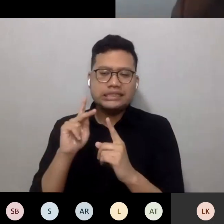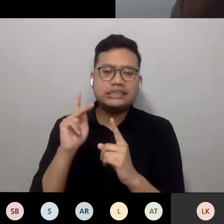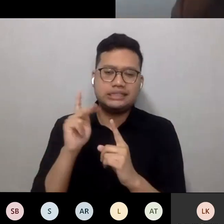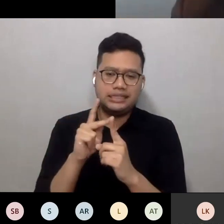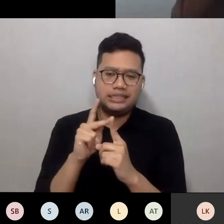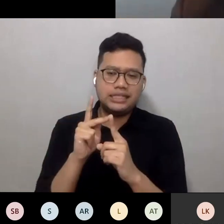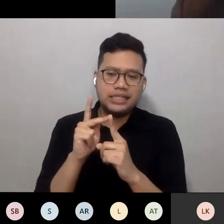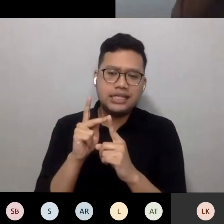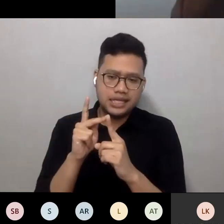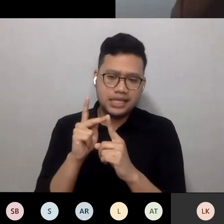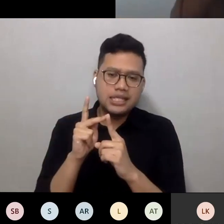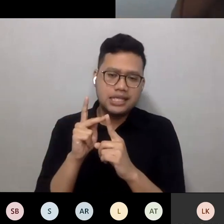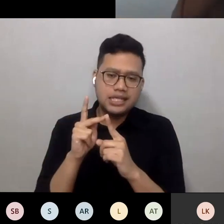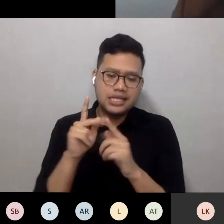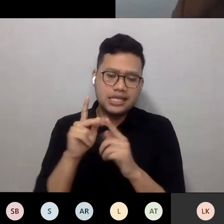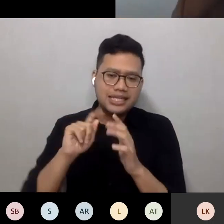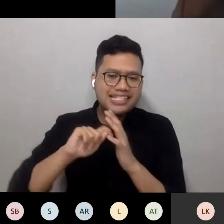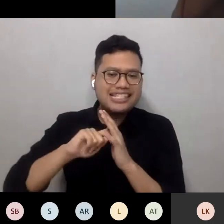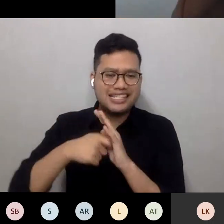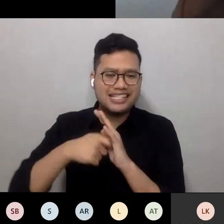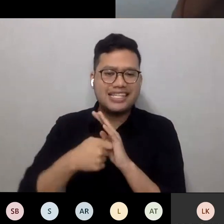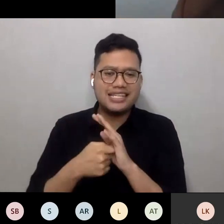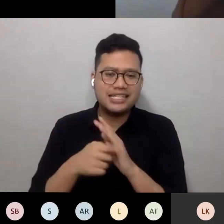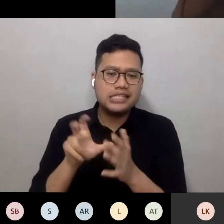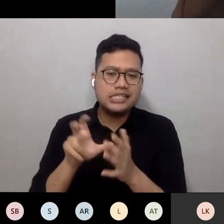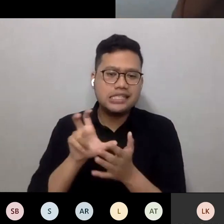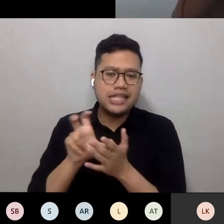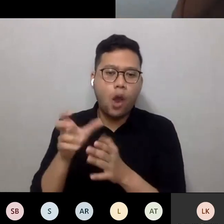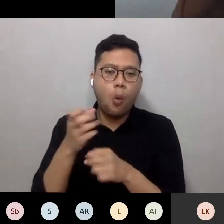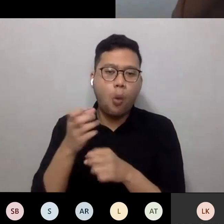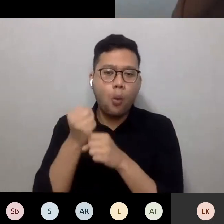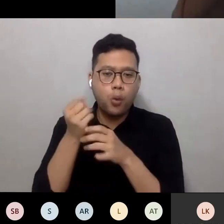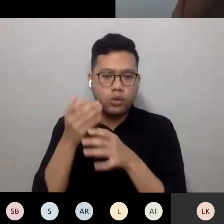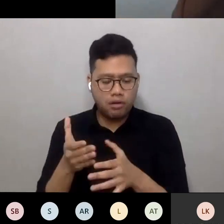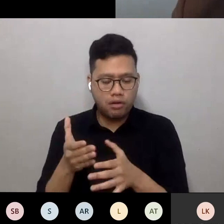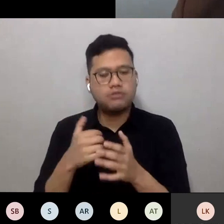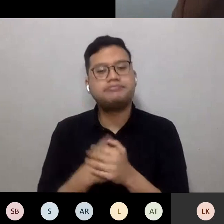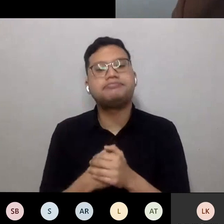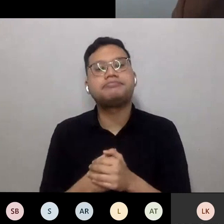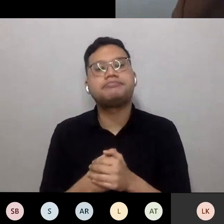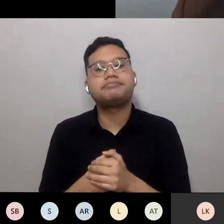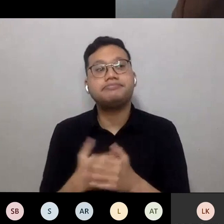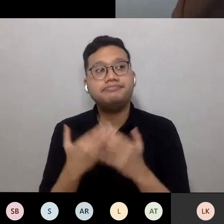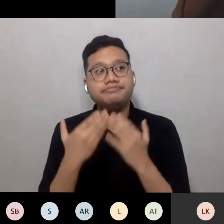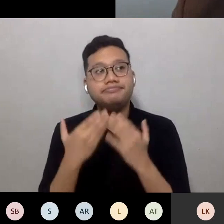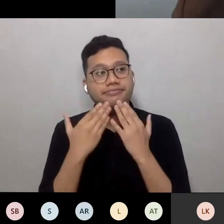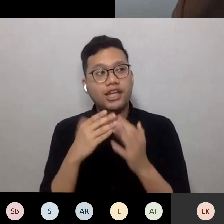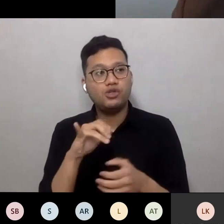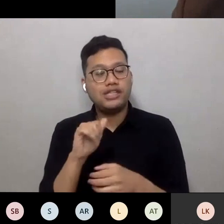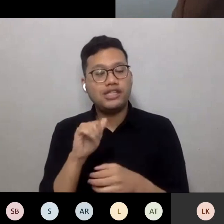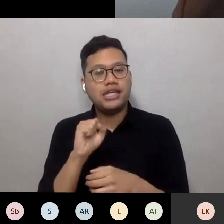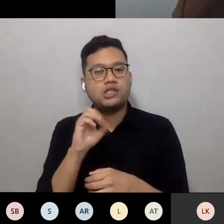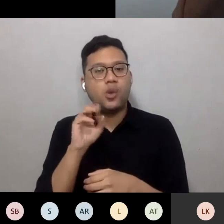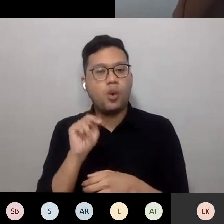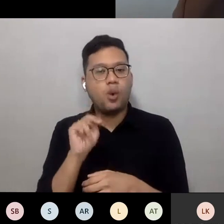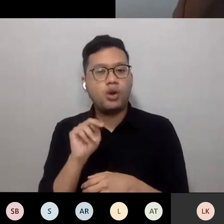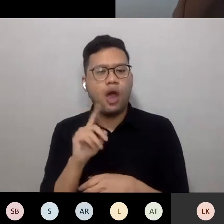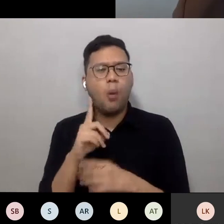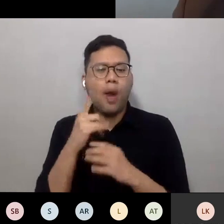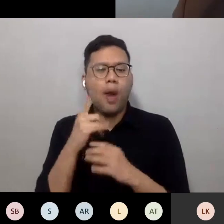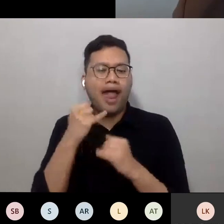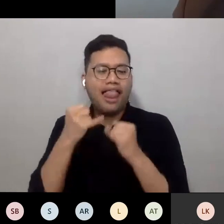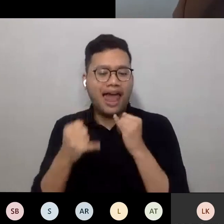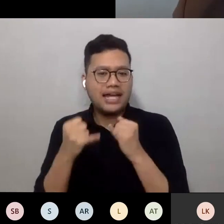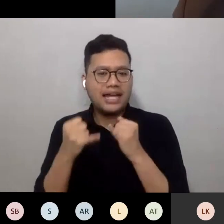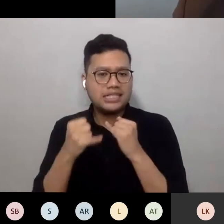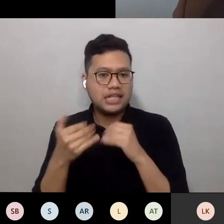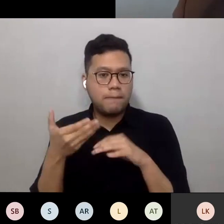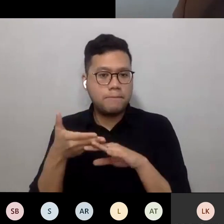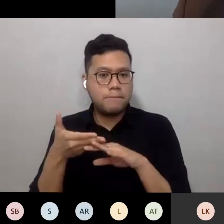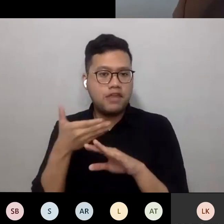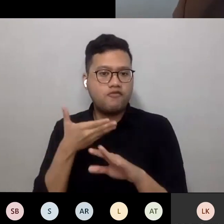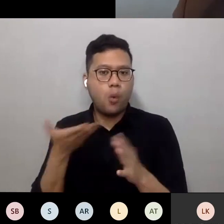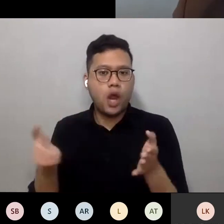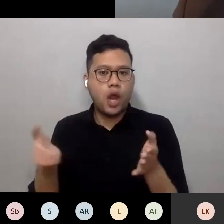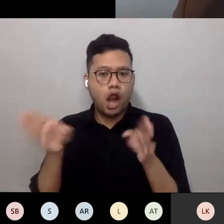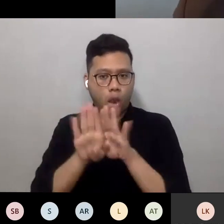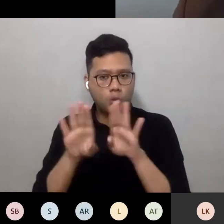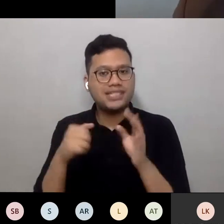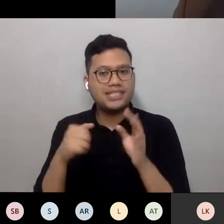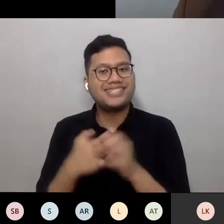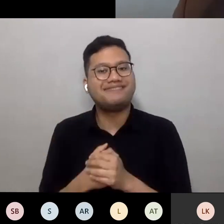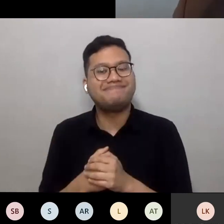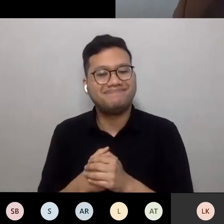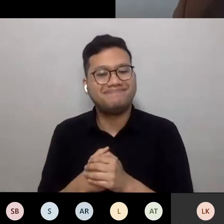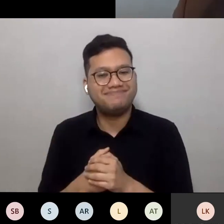make more sustainable places. Thank you, Jason. We'll just take one last one before we close the session.